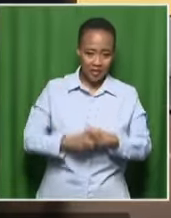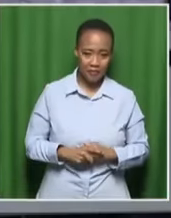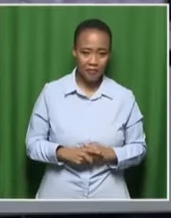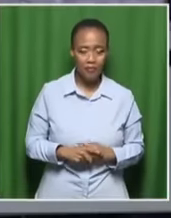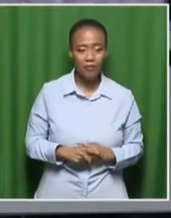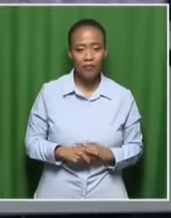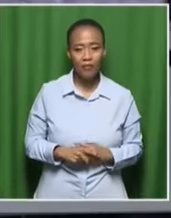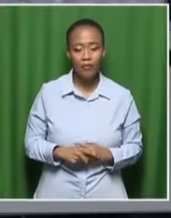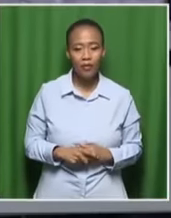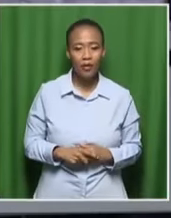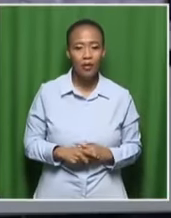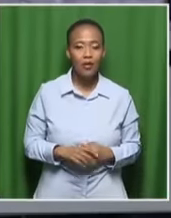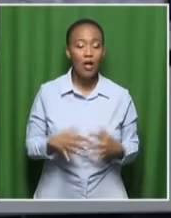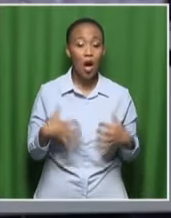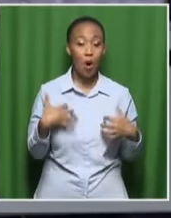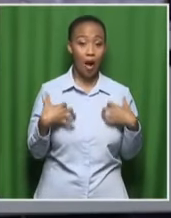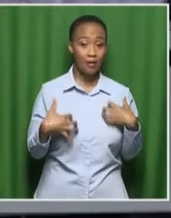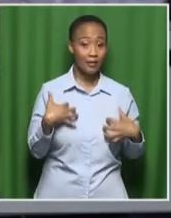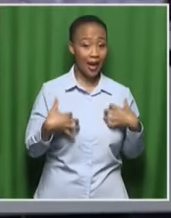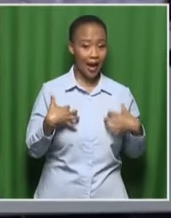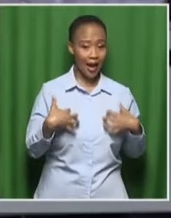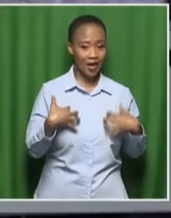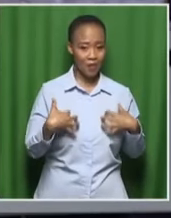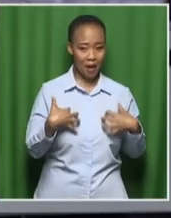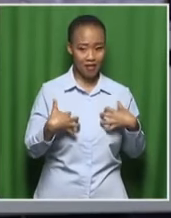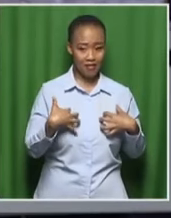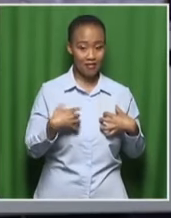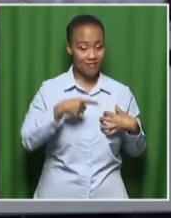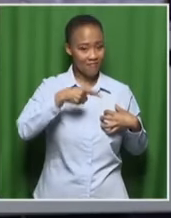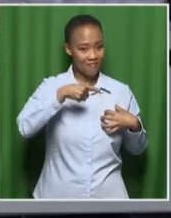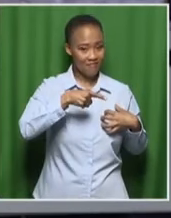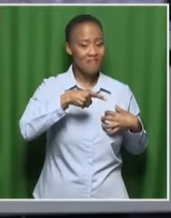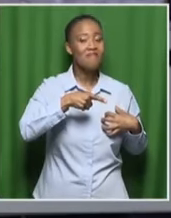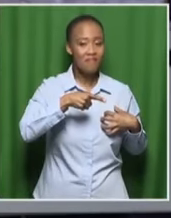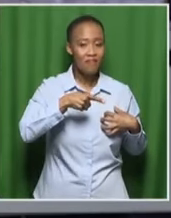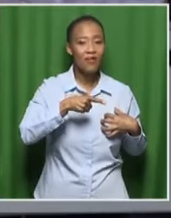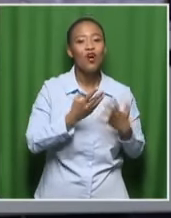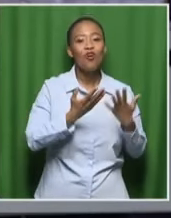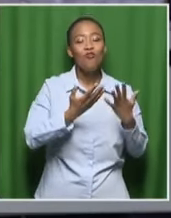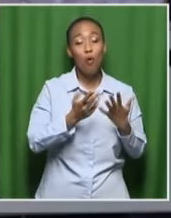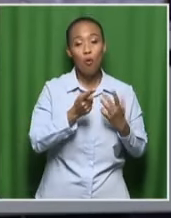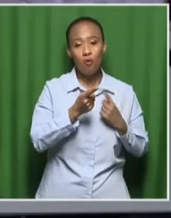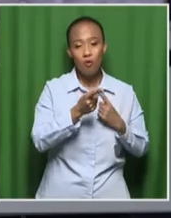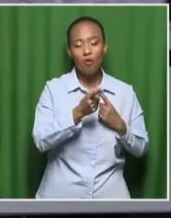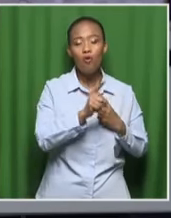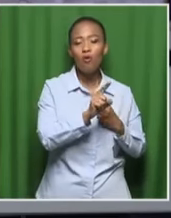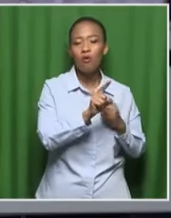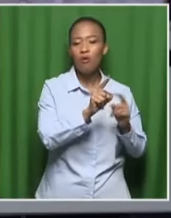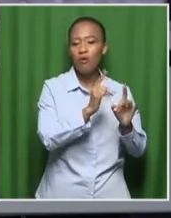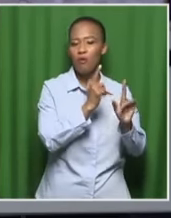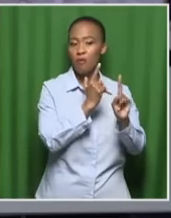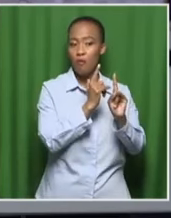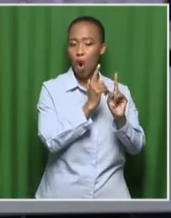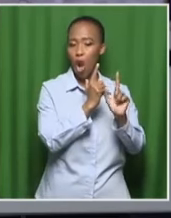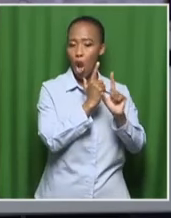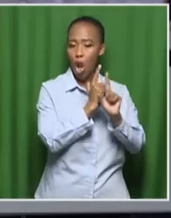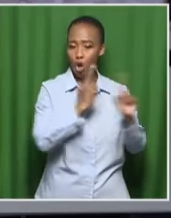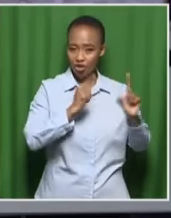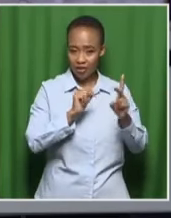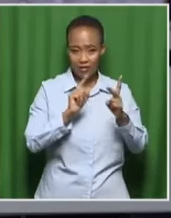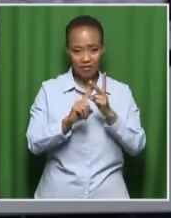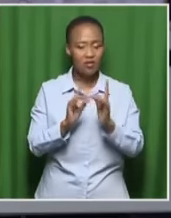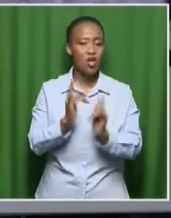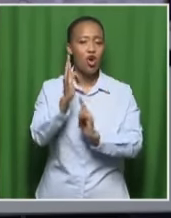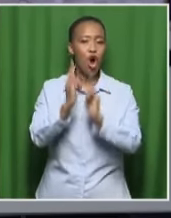Certainly if one looks at the excitement that was generated around the registration period and the skew towards urban and peri-urban areas where lots of younger